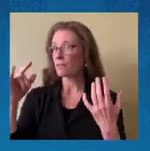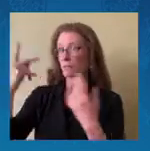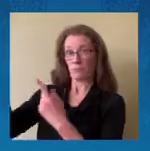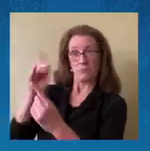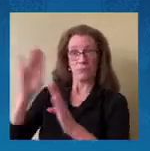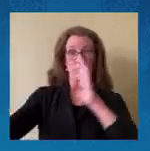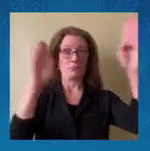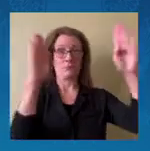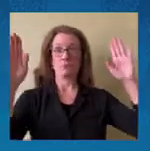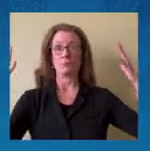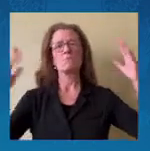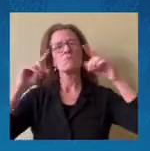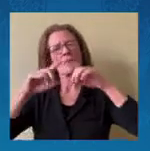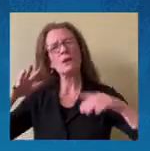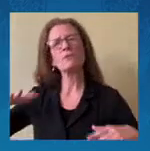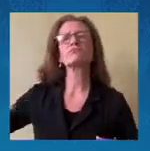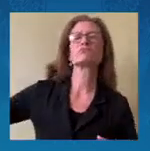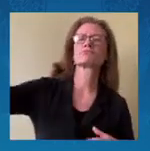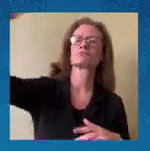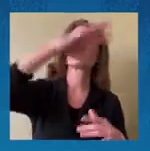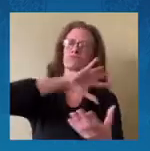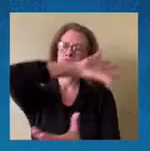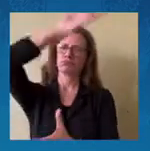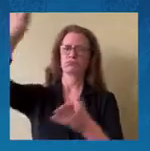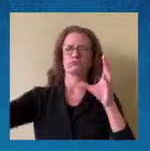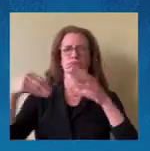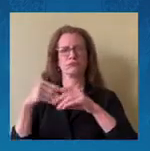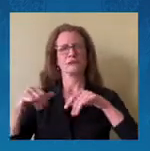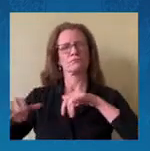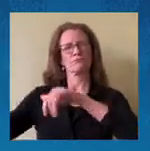public. How are you. Thinking about. The plan of rollout.